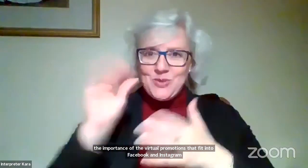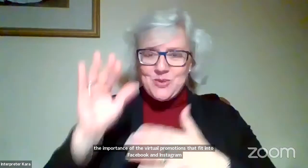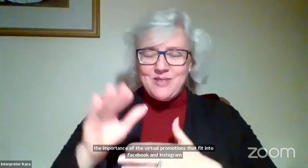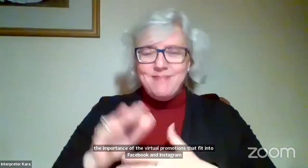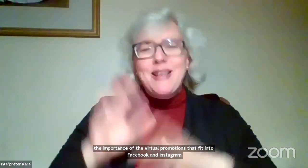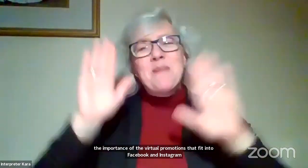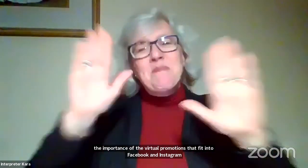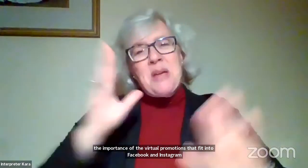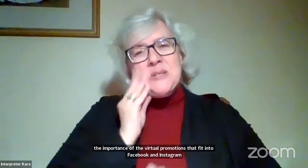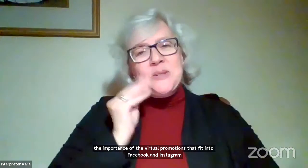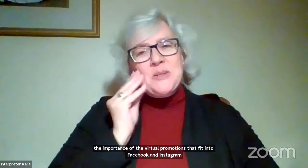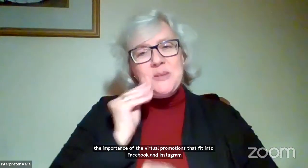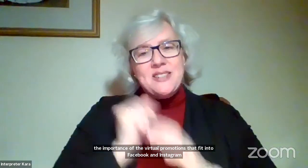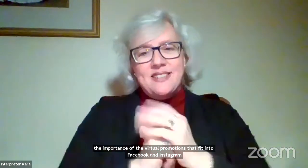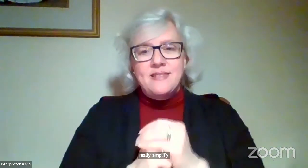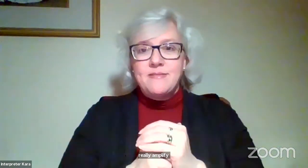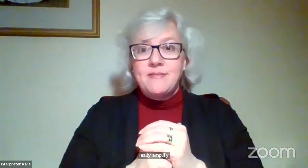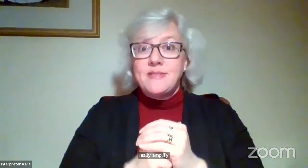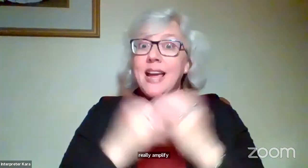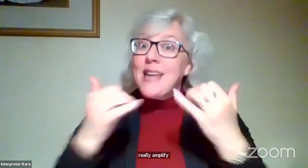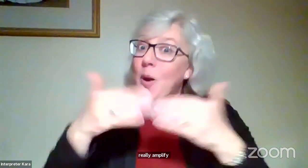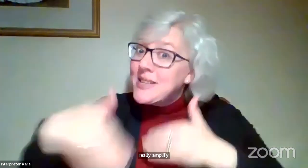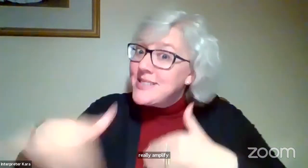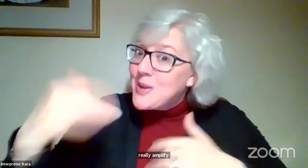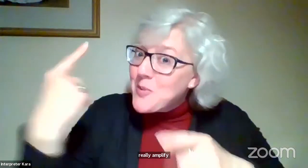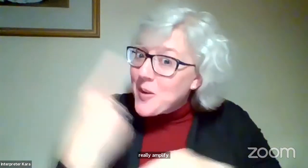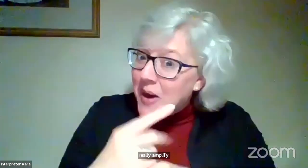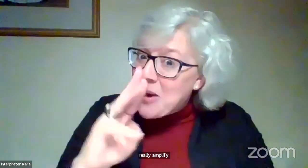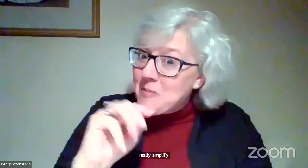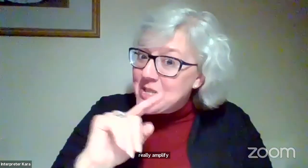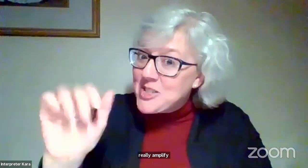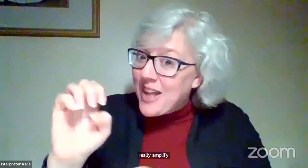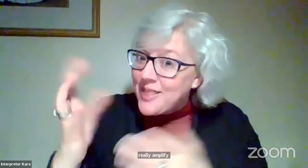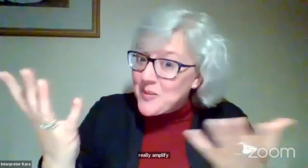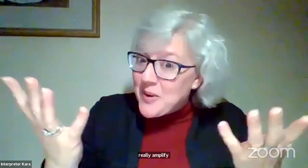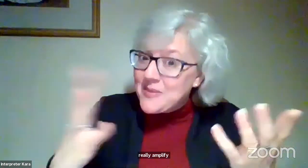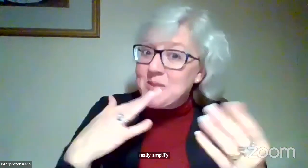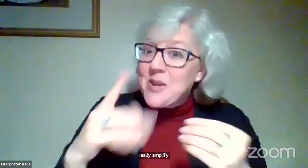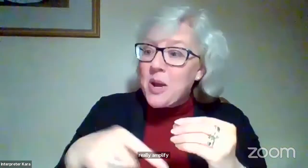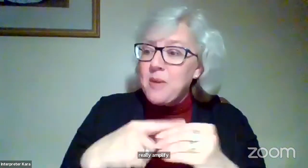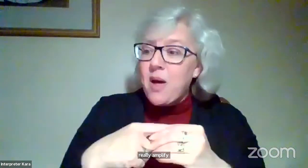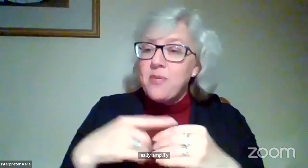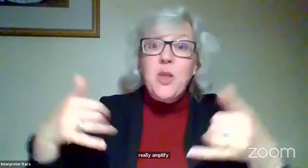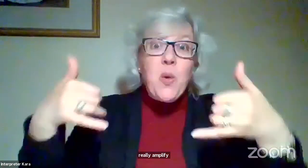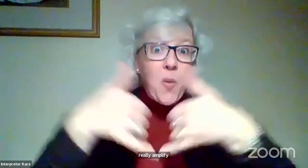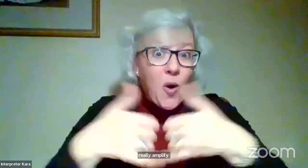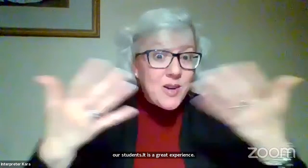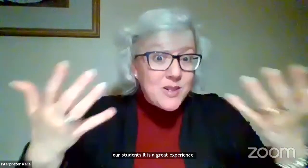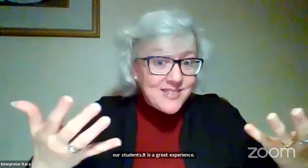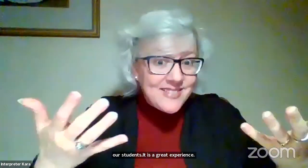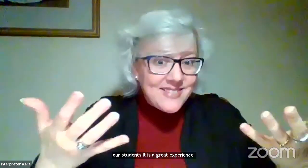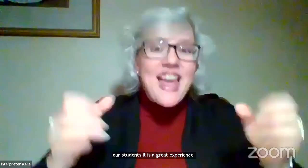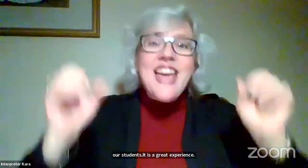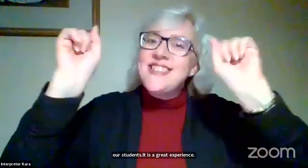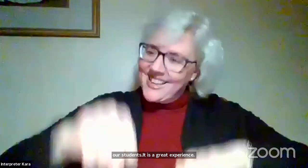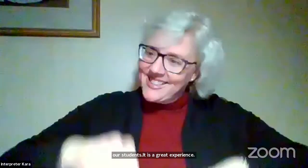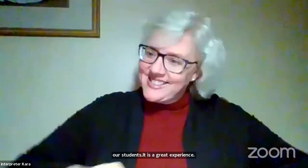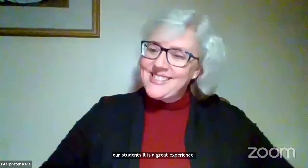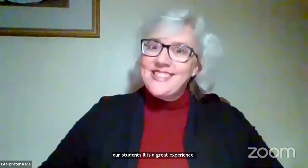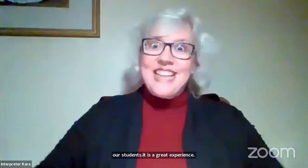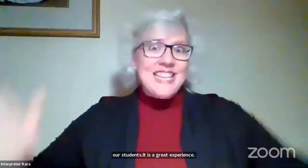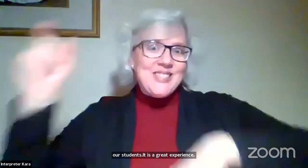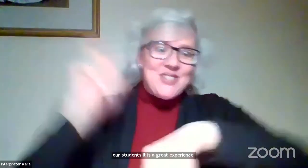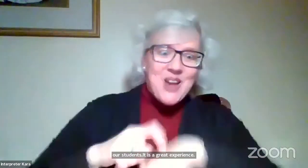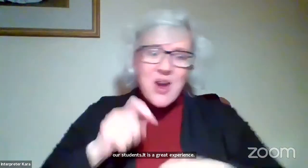experience. I think we're going to continue on, right, Michelle? We're going to talk about the student award winners now? Absolutely. It is